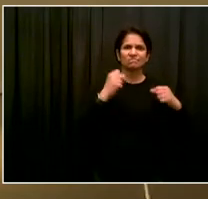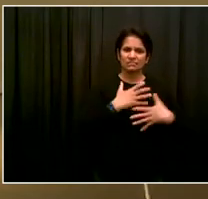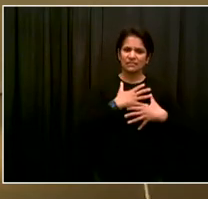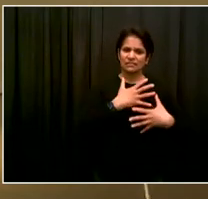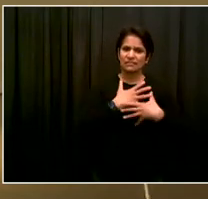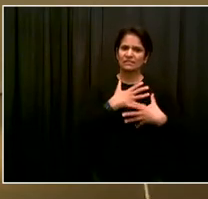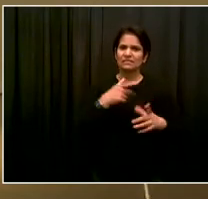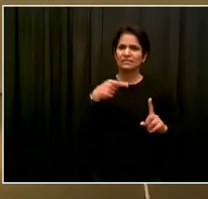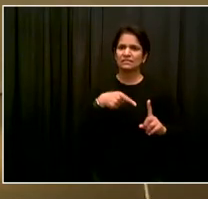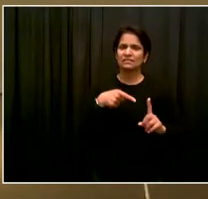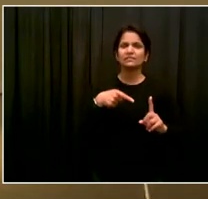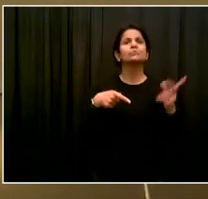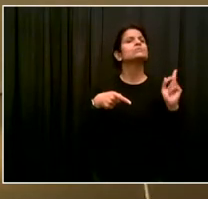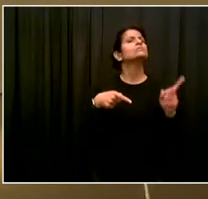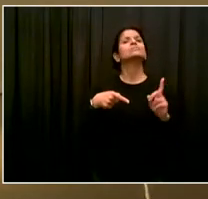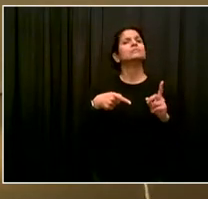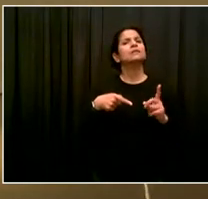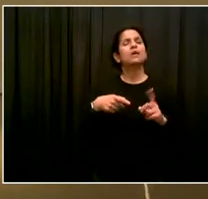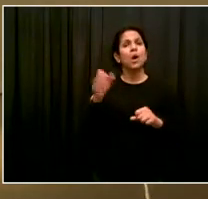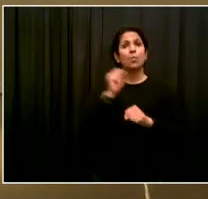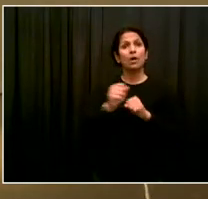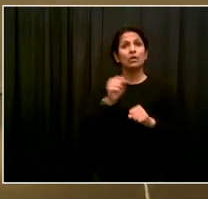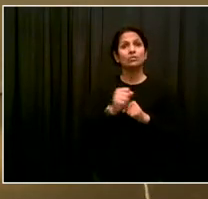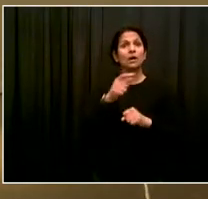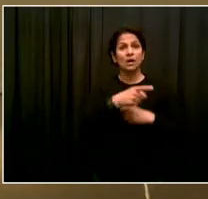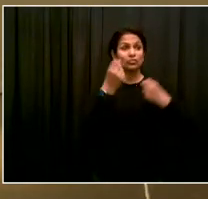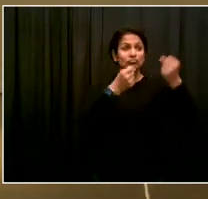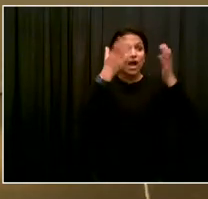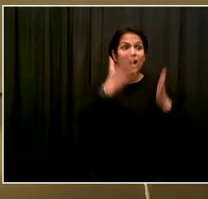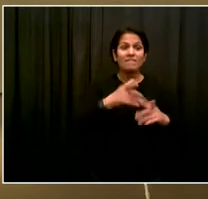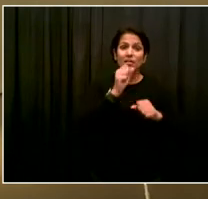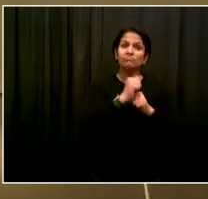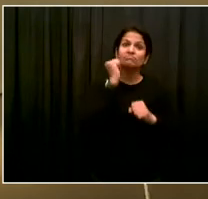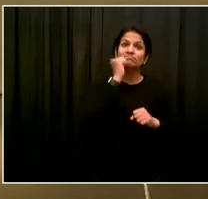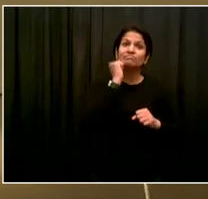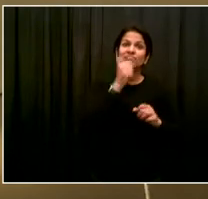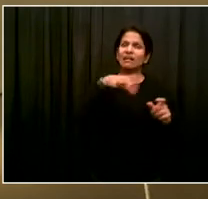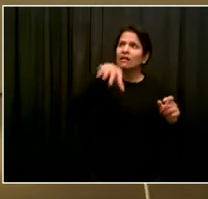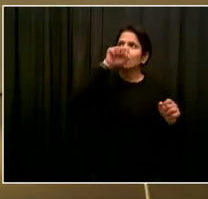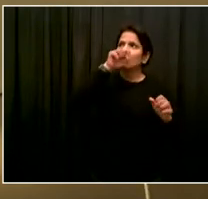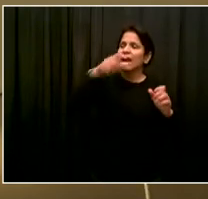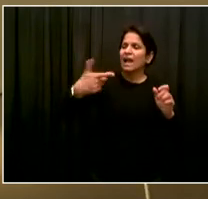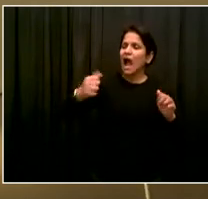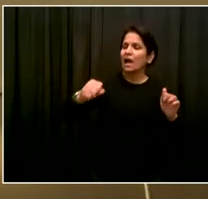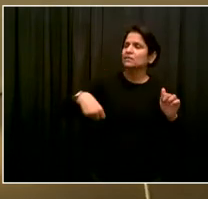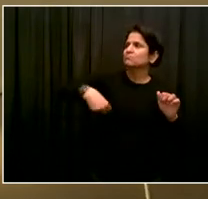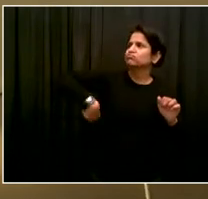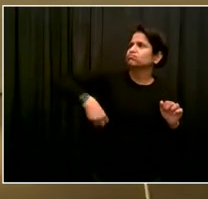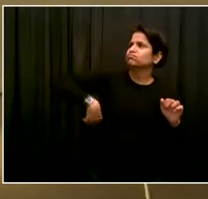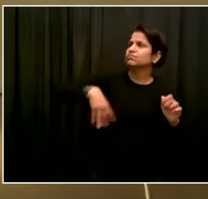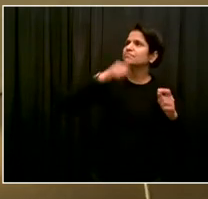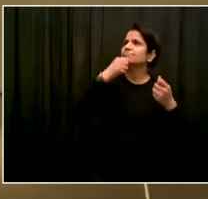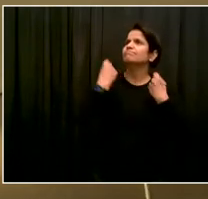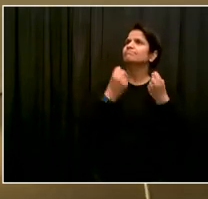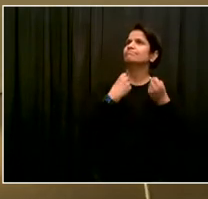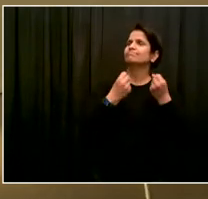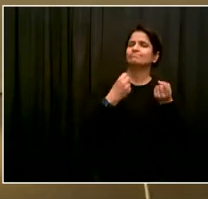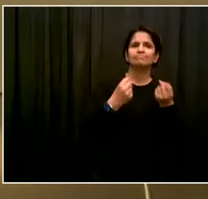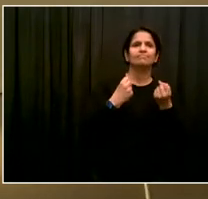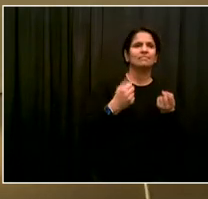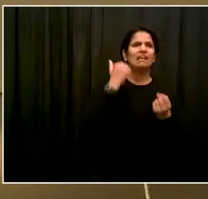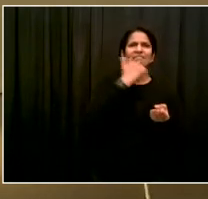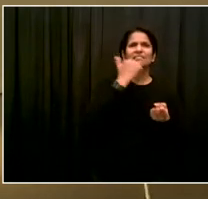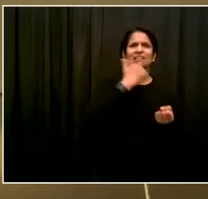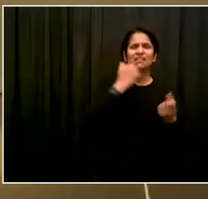more people, I realized that the impact extended even further. Residents near schools and bus stops have long